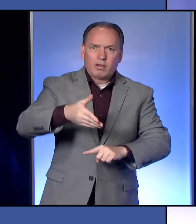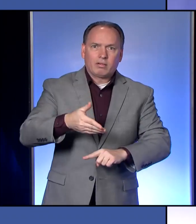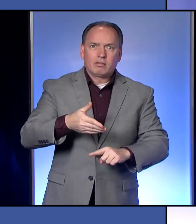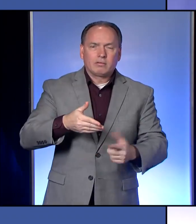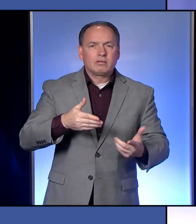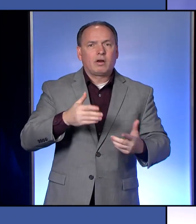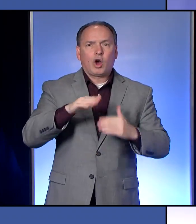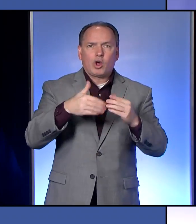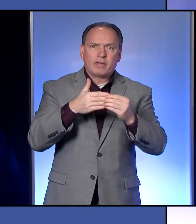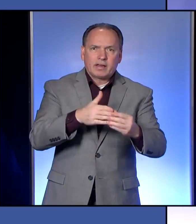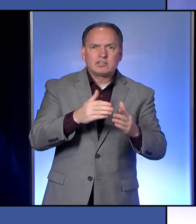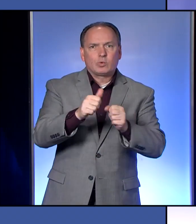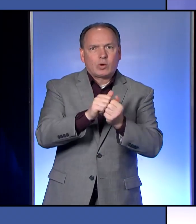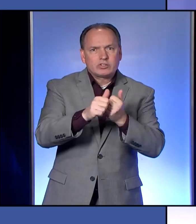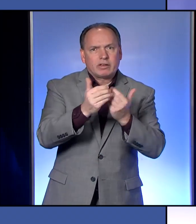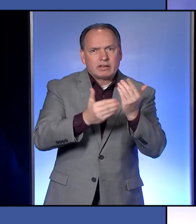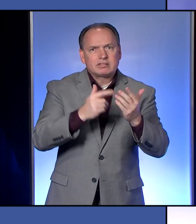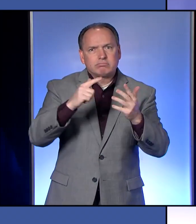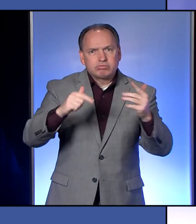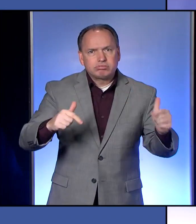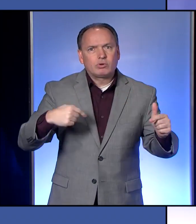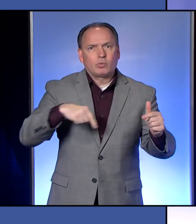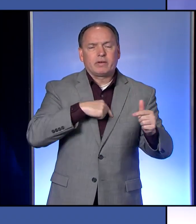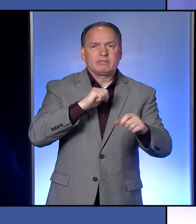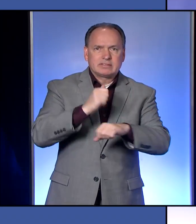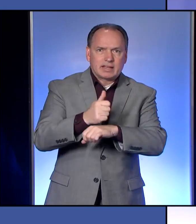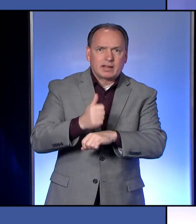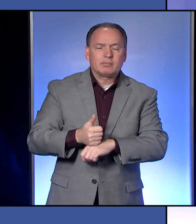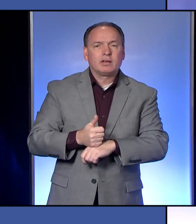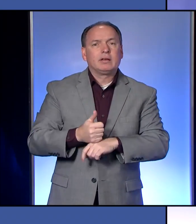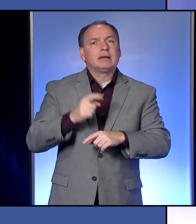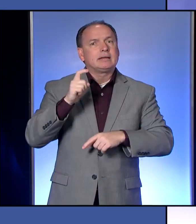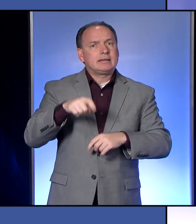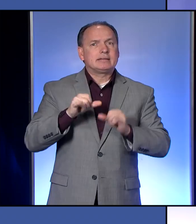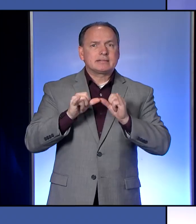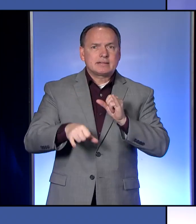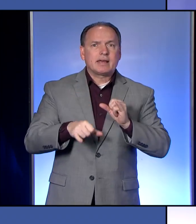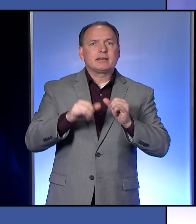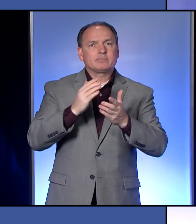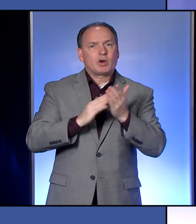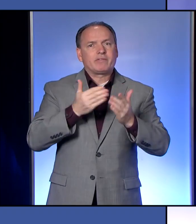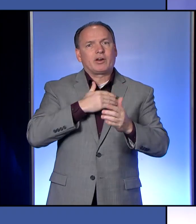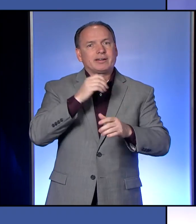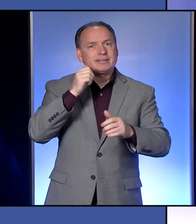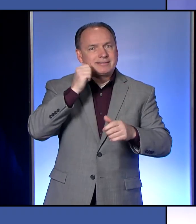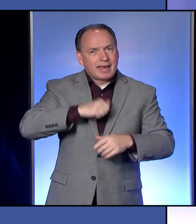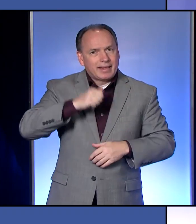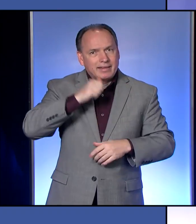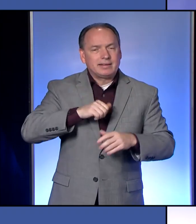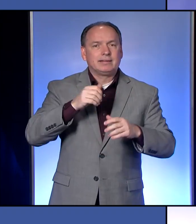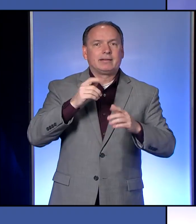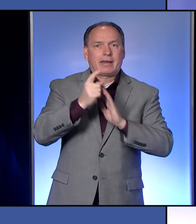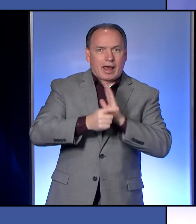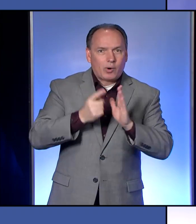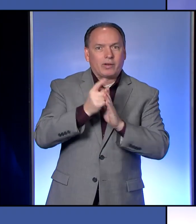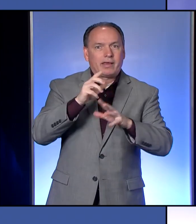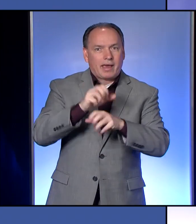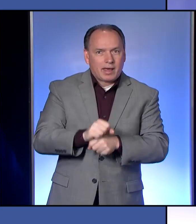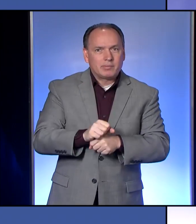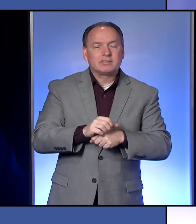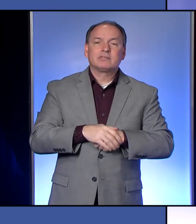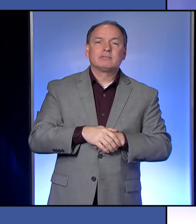things, washing your hands, et cetera, et cetera, that we've put in place, need to stay as part of our daily and hourly habits.